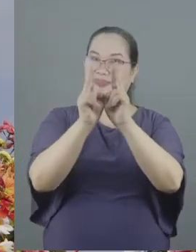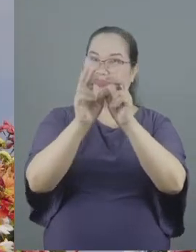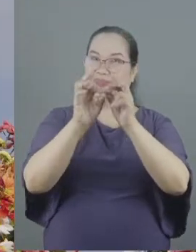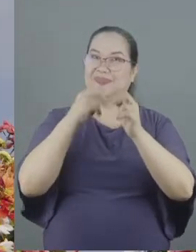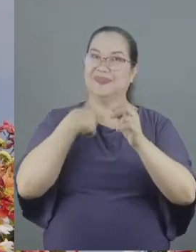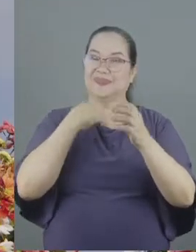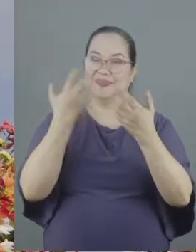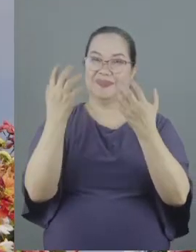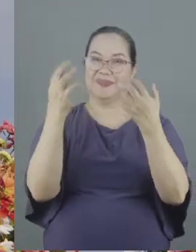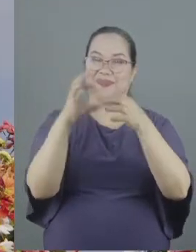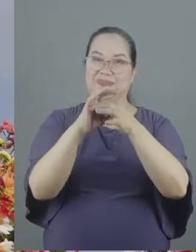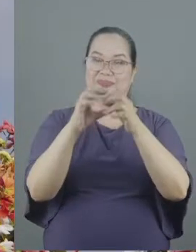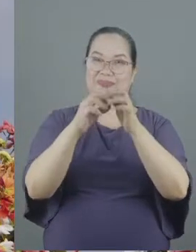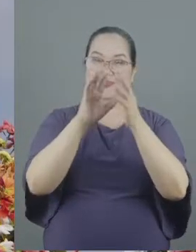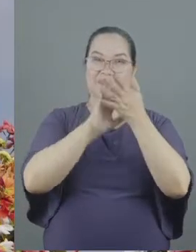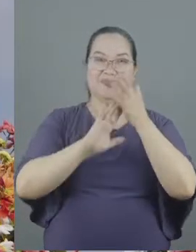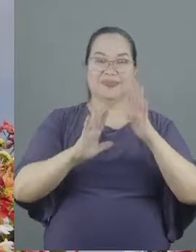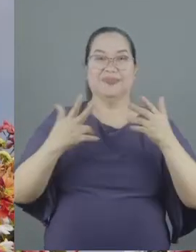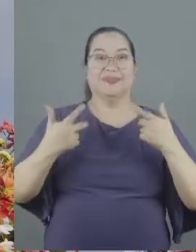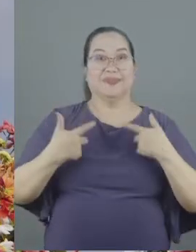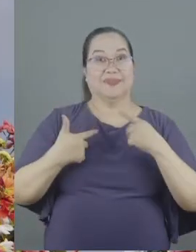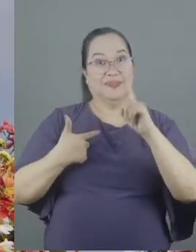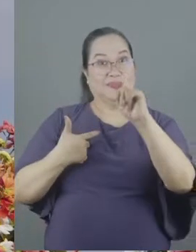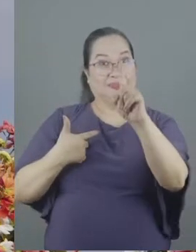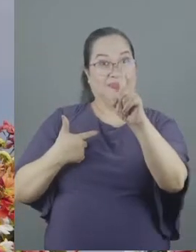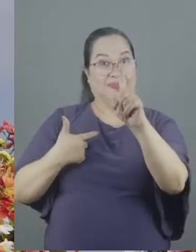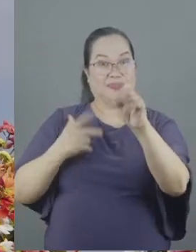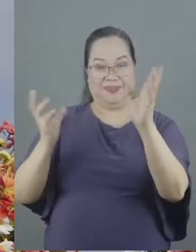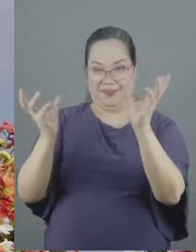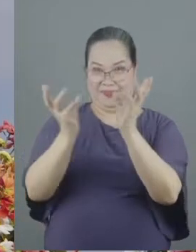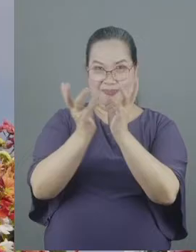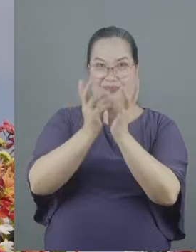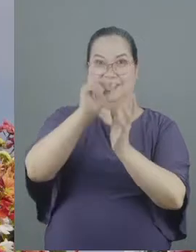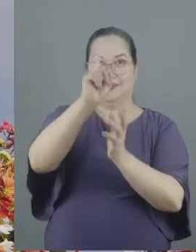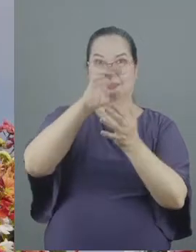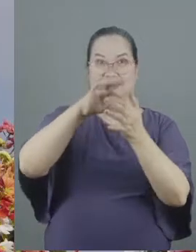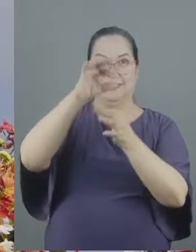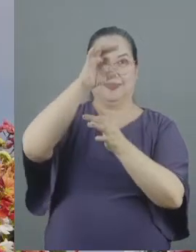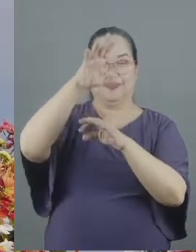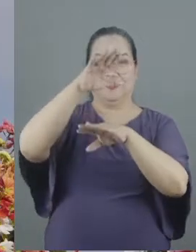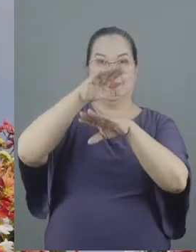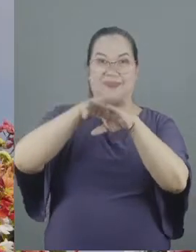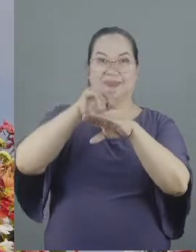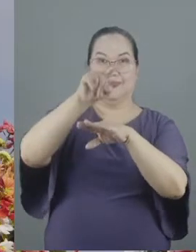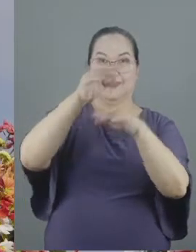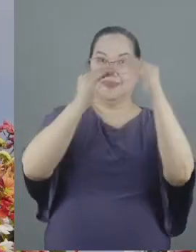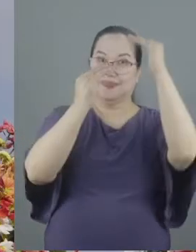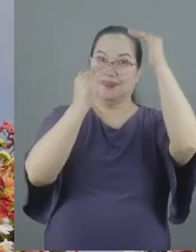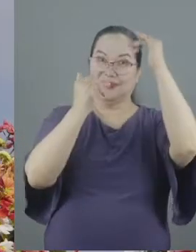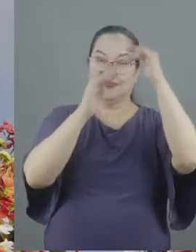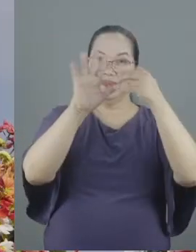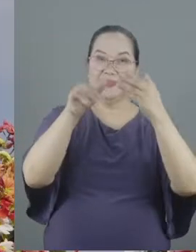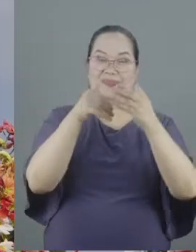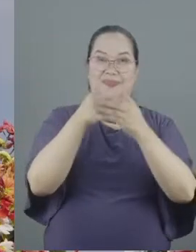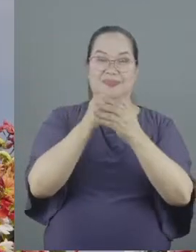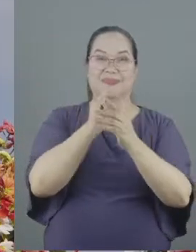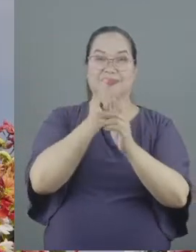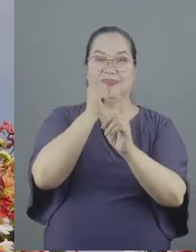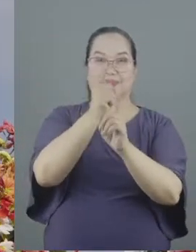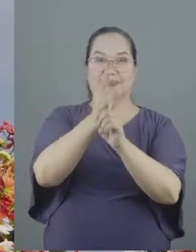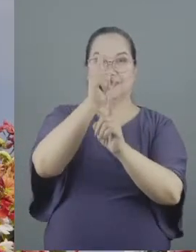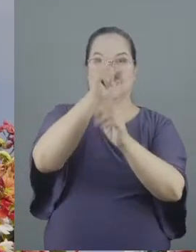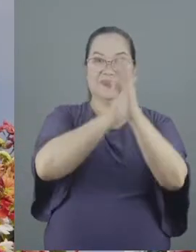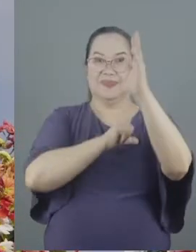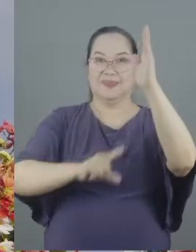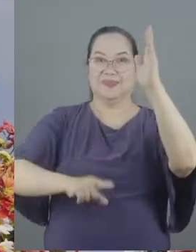bond of peace. There is one body and one spirit just as you were called to the one hope that belongs to your call. One Lord